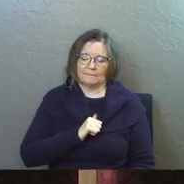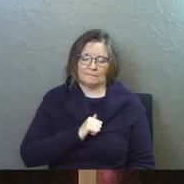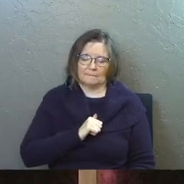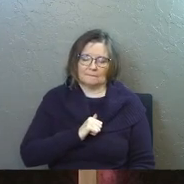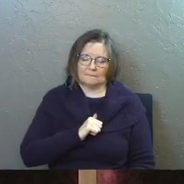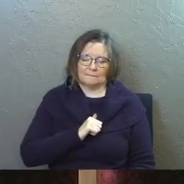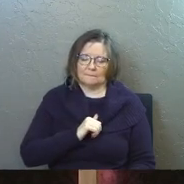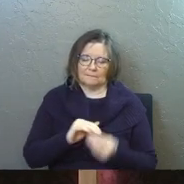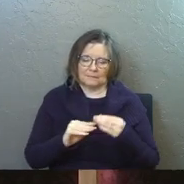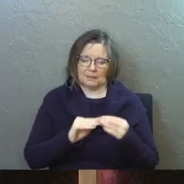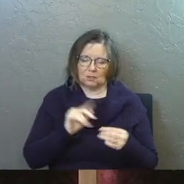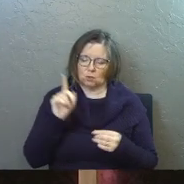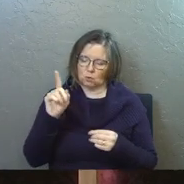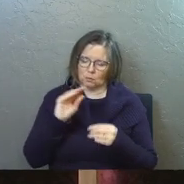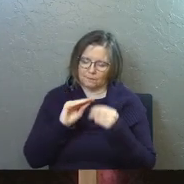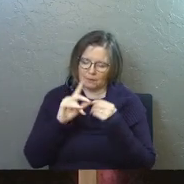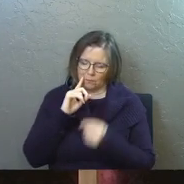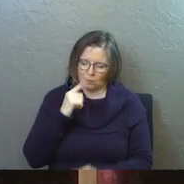I want you to atone for me.